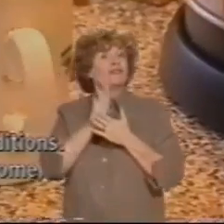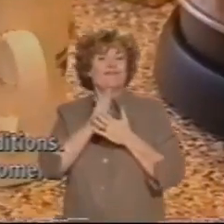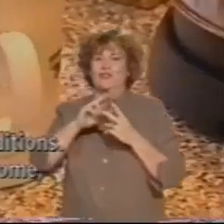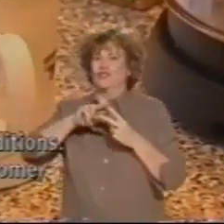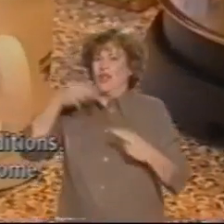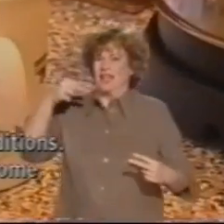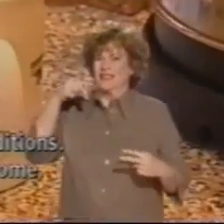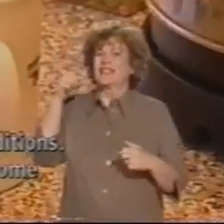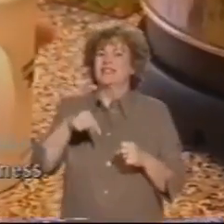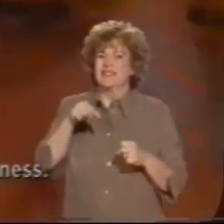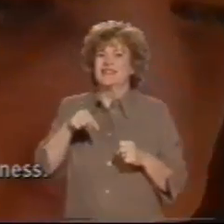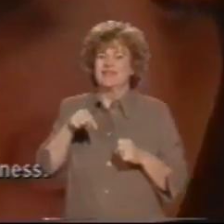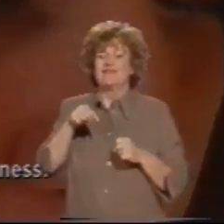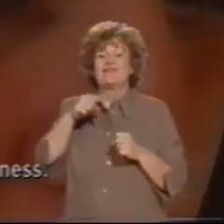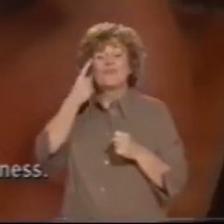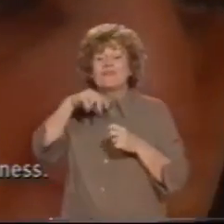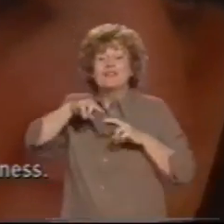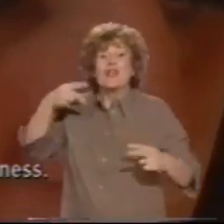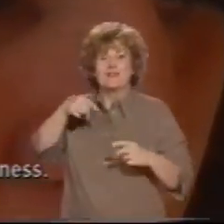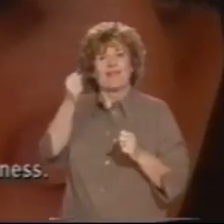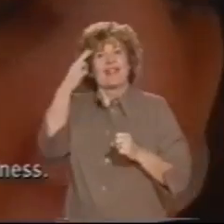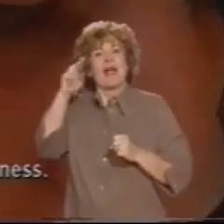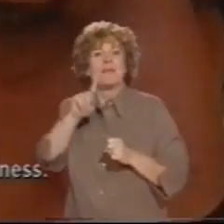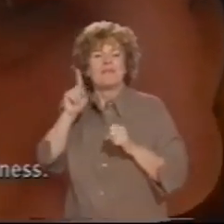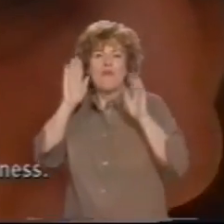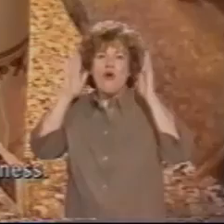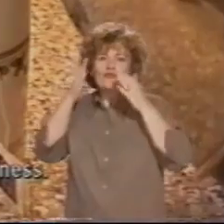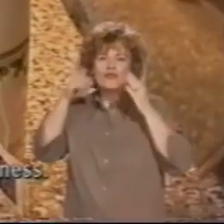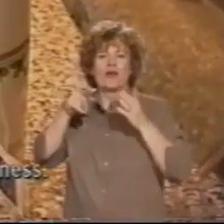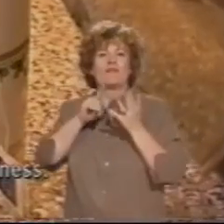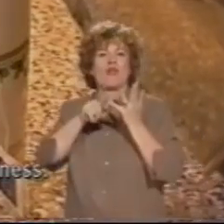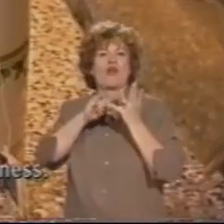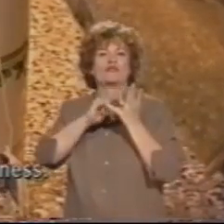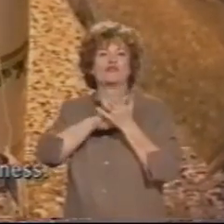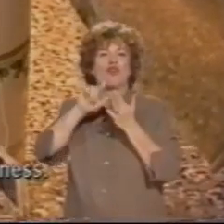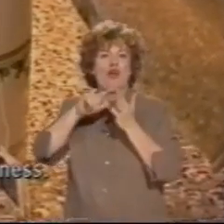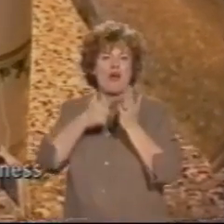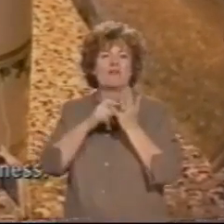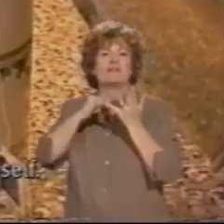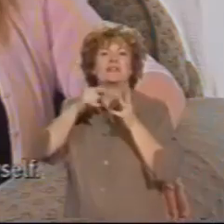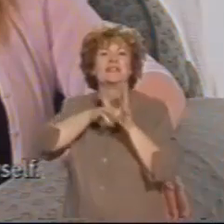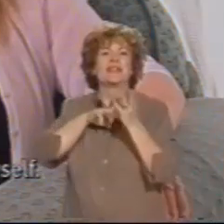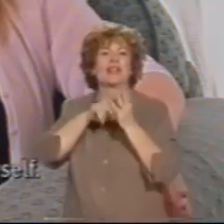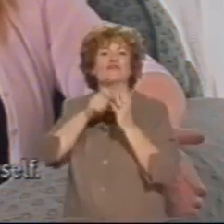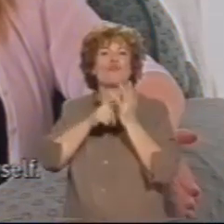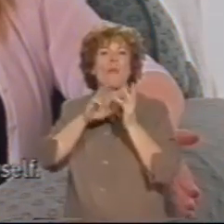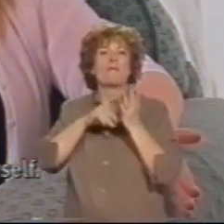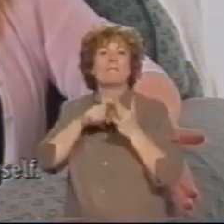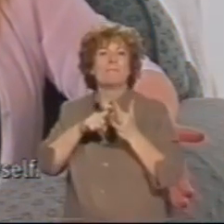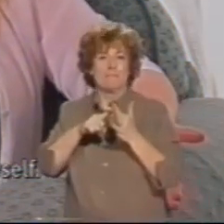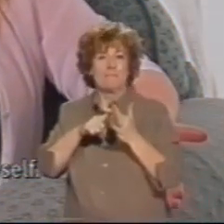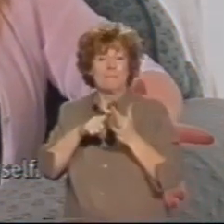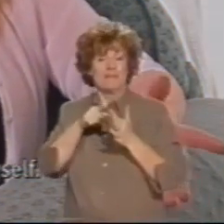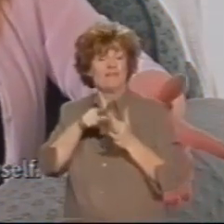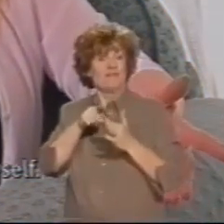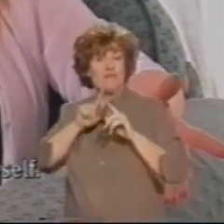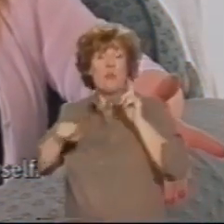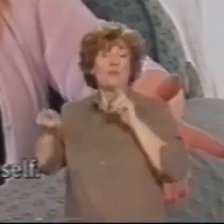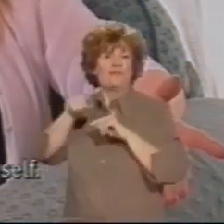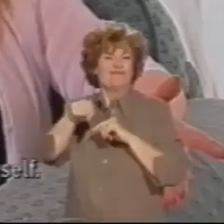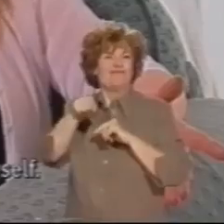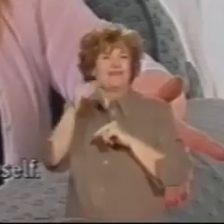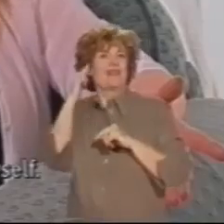which is Usher syndrome, which is also a major cause of deafblindness. Usher syndrome is what I